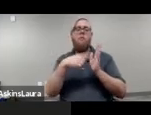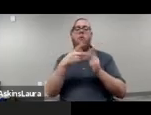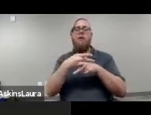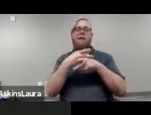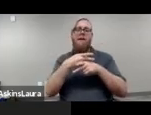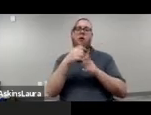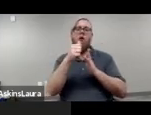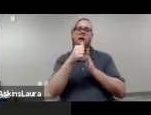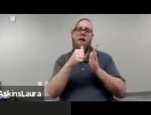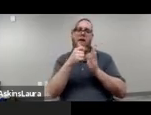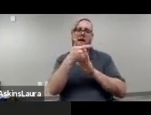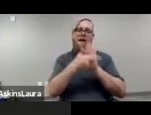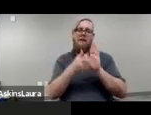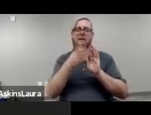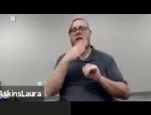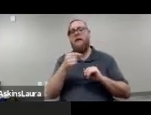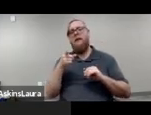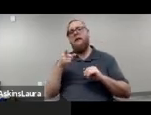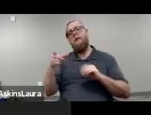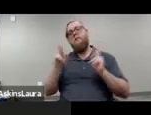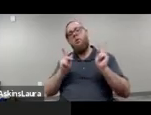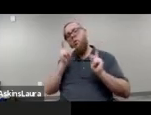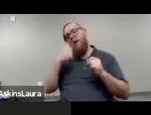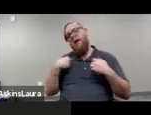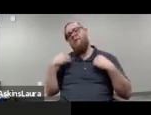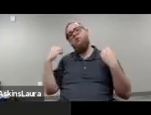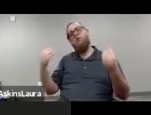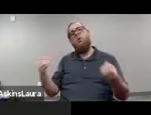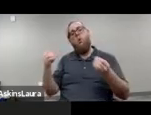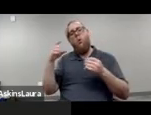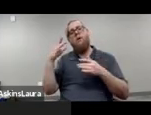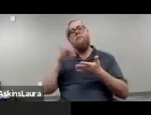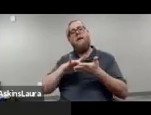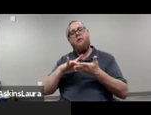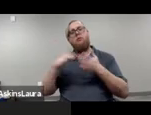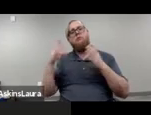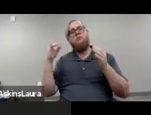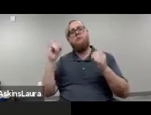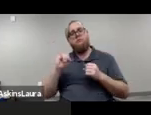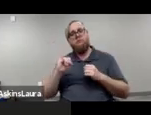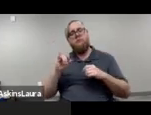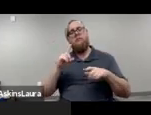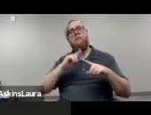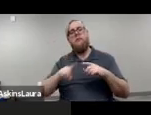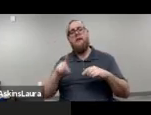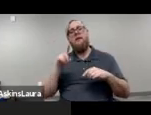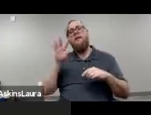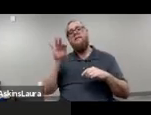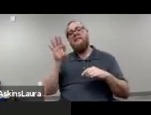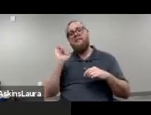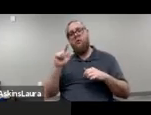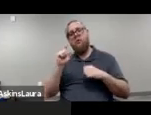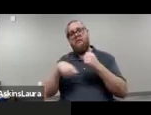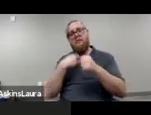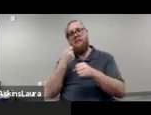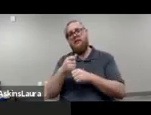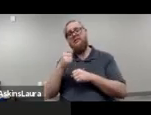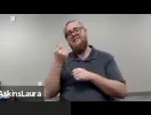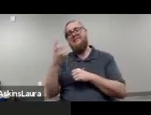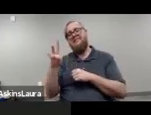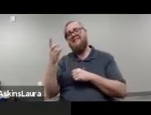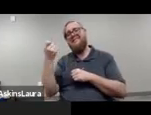and indigent populations who lack any form of health insurance. Um, in the 16-17 fiscal year, 6